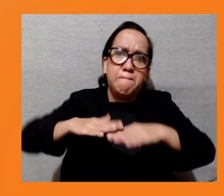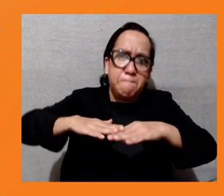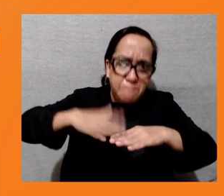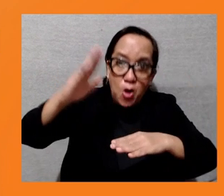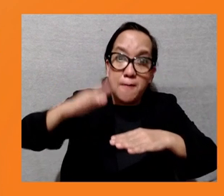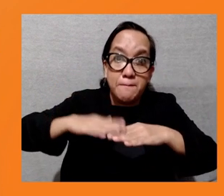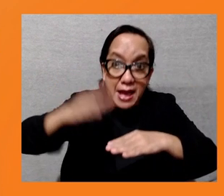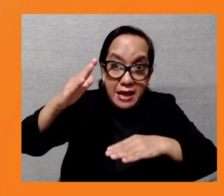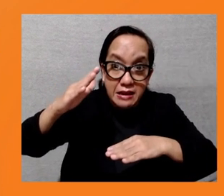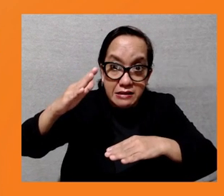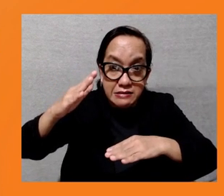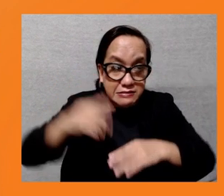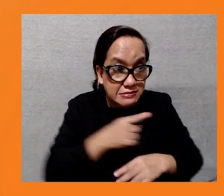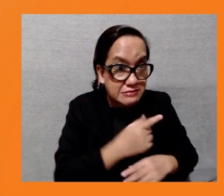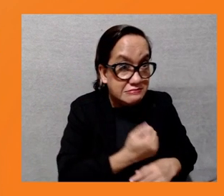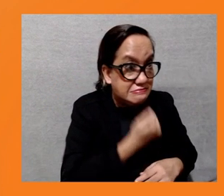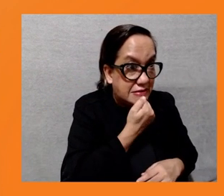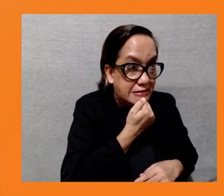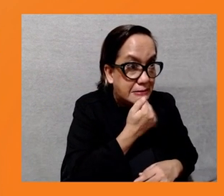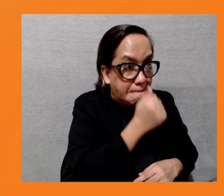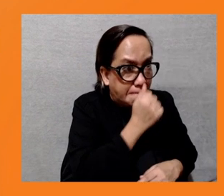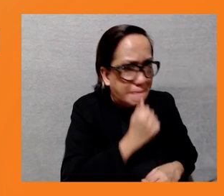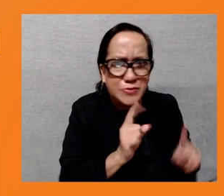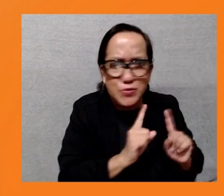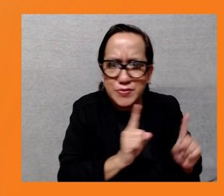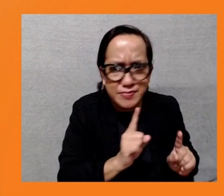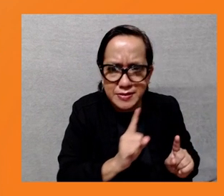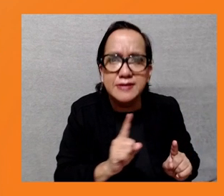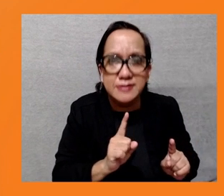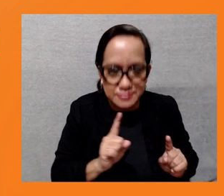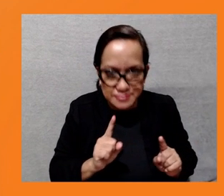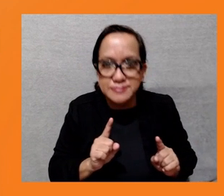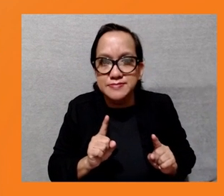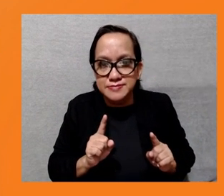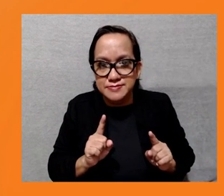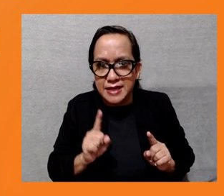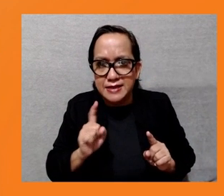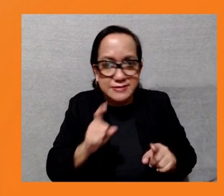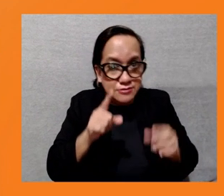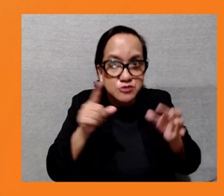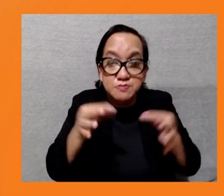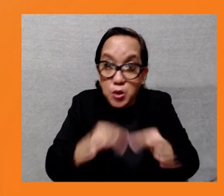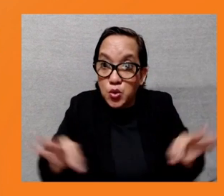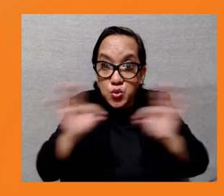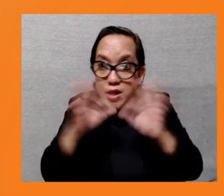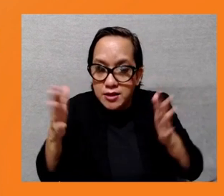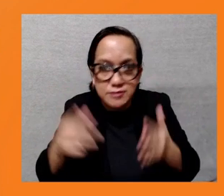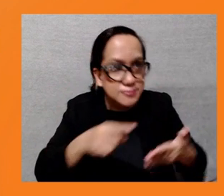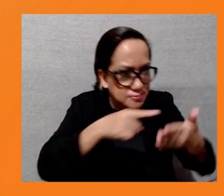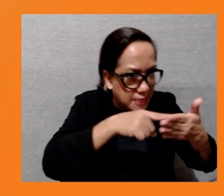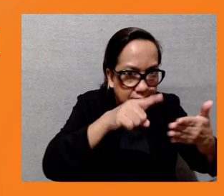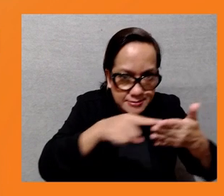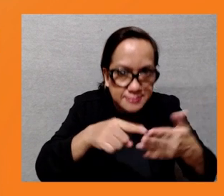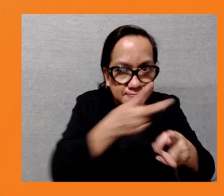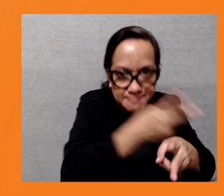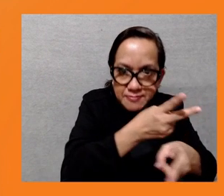Then this will cascade also through to different standards in the policy, including on stakeholder engagement. We need to